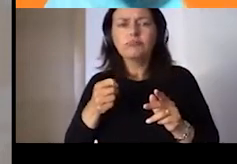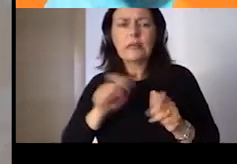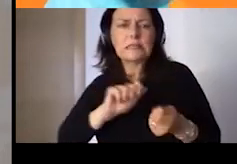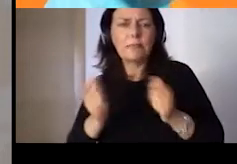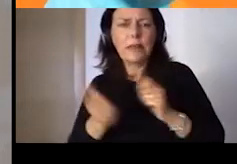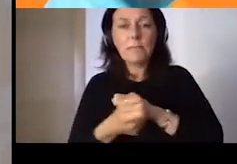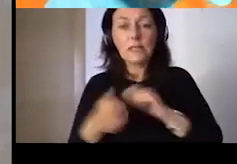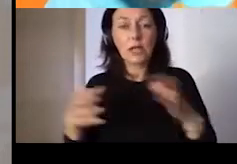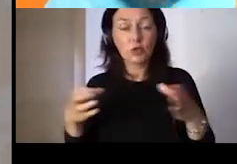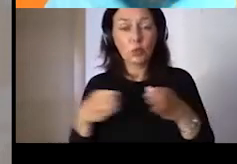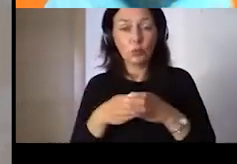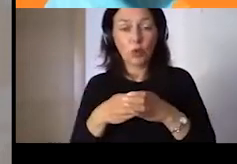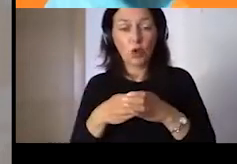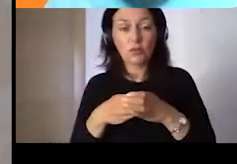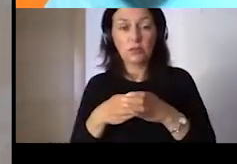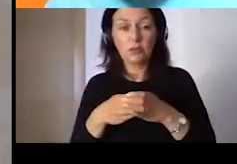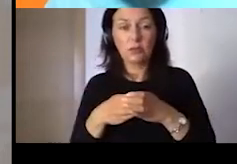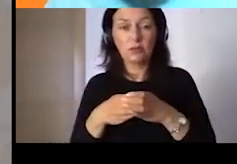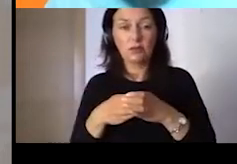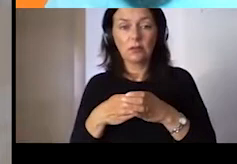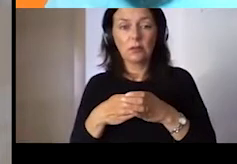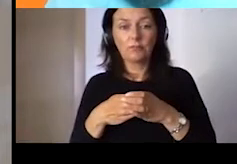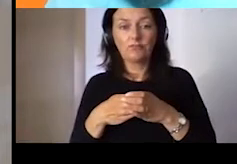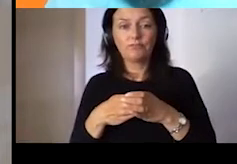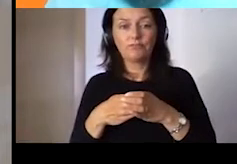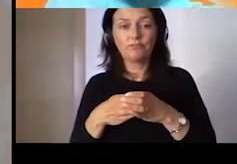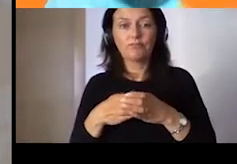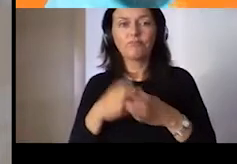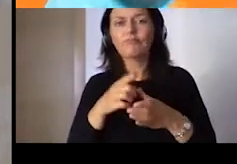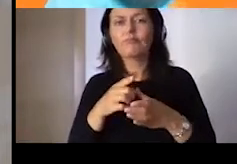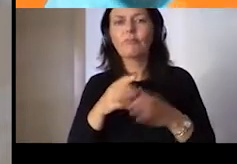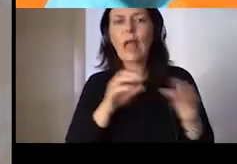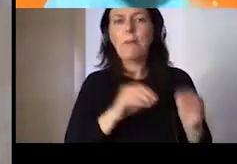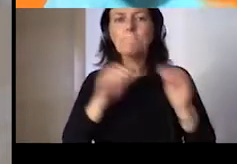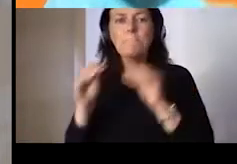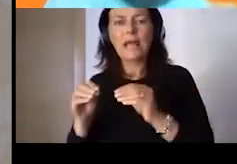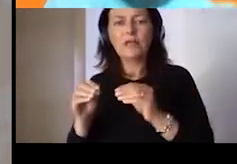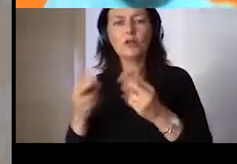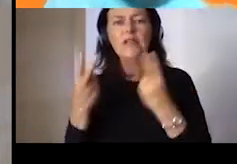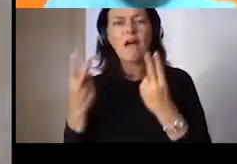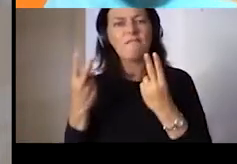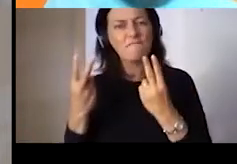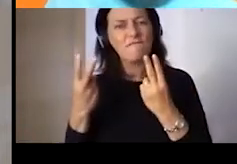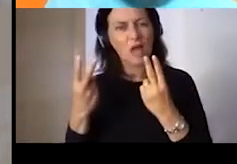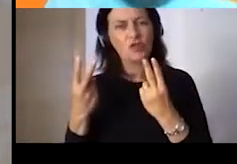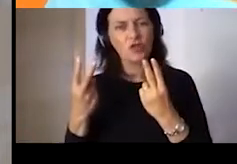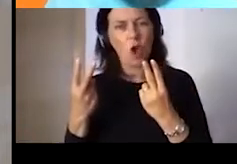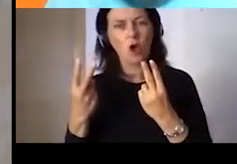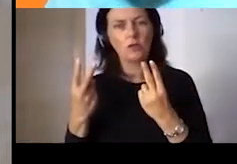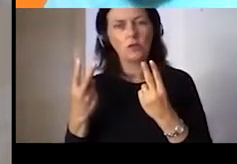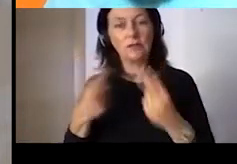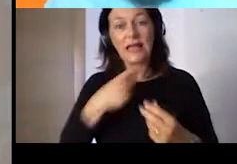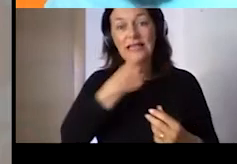the values from the elderly generation to the new generation, but